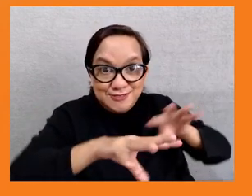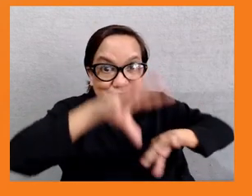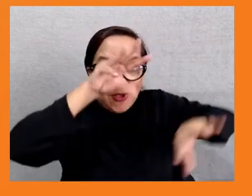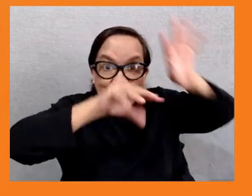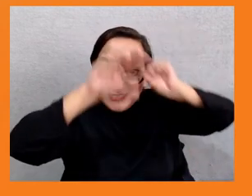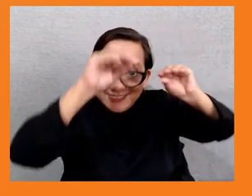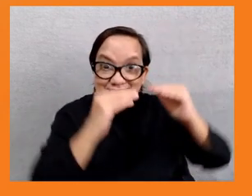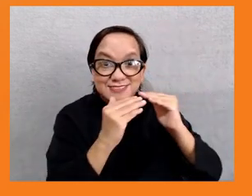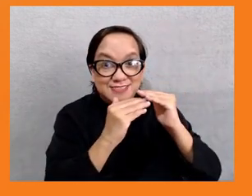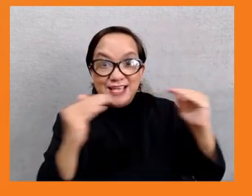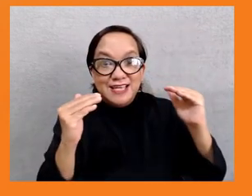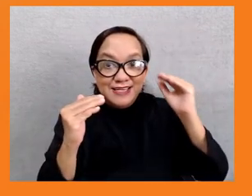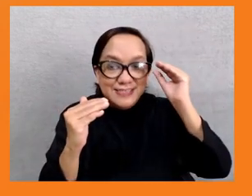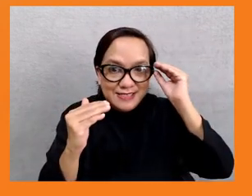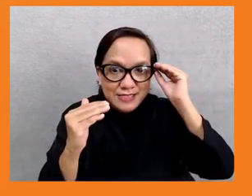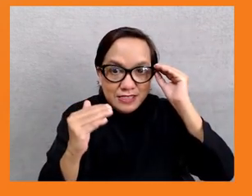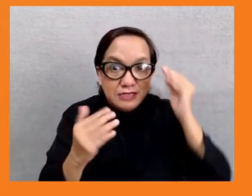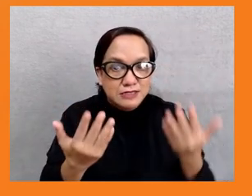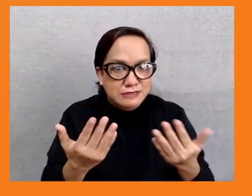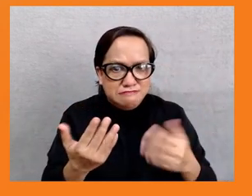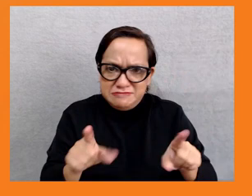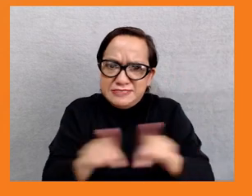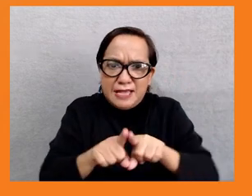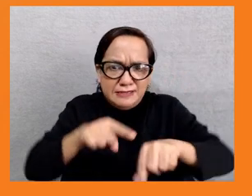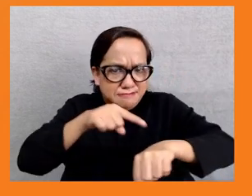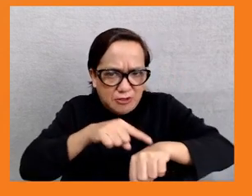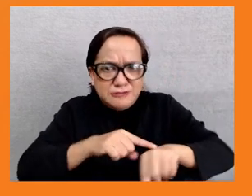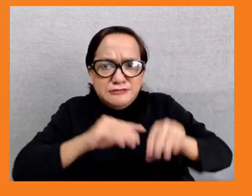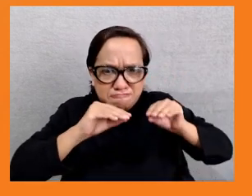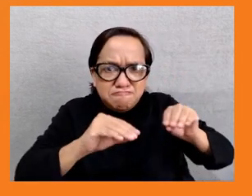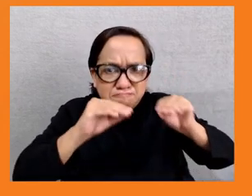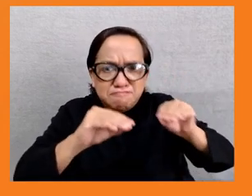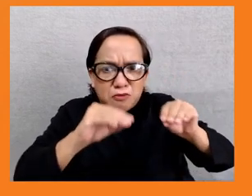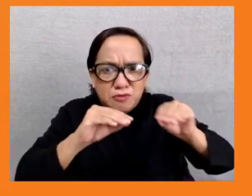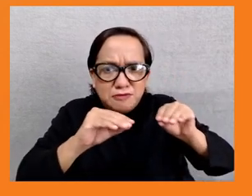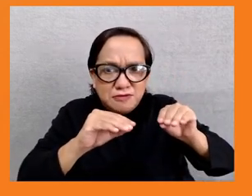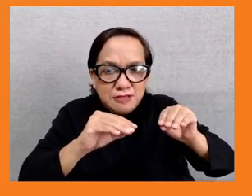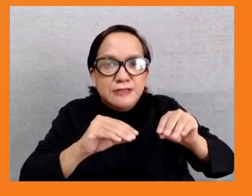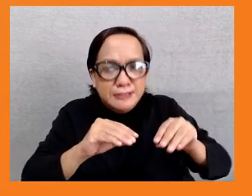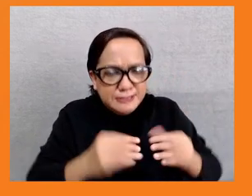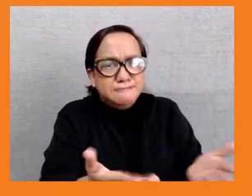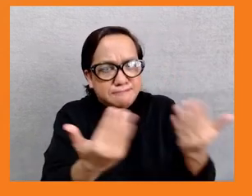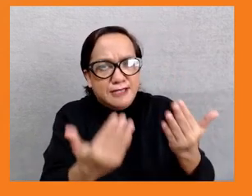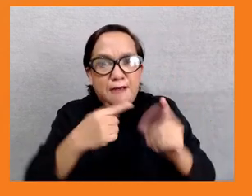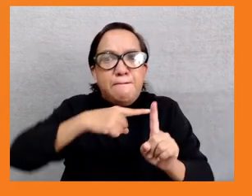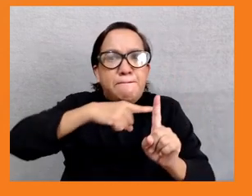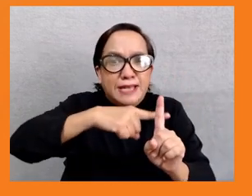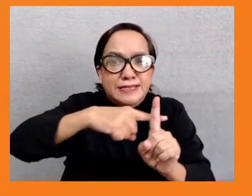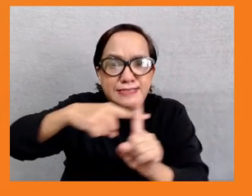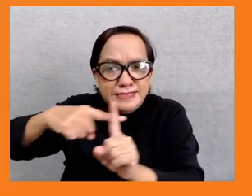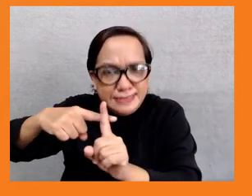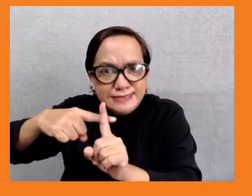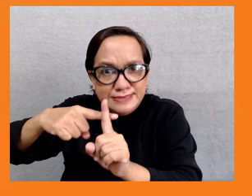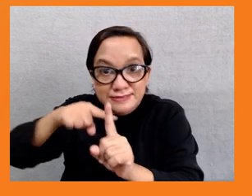and to aggressively encourage re-enrollment through public information campaigns and individual outreach to